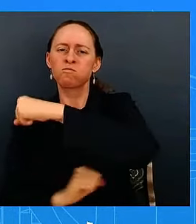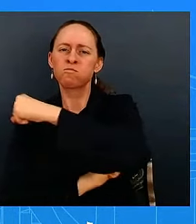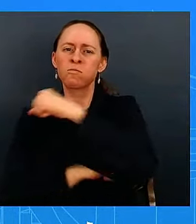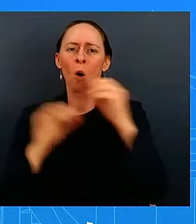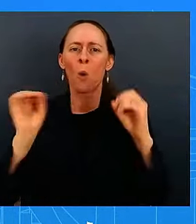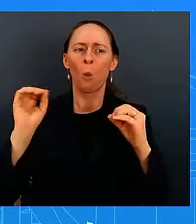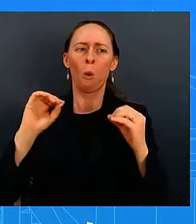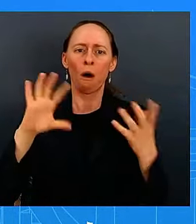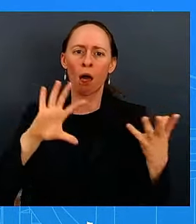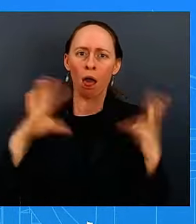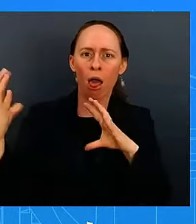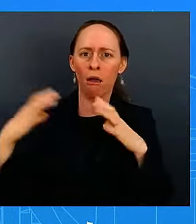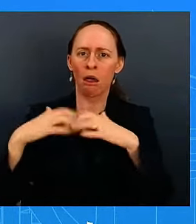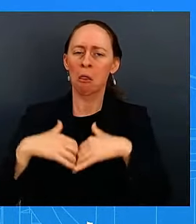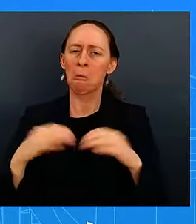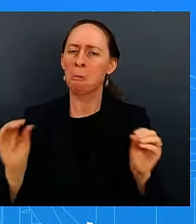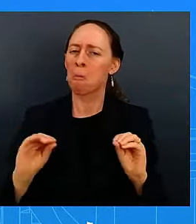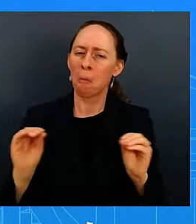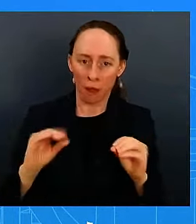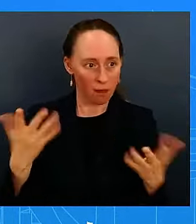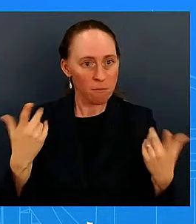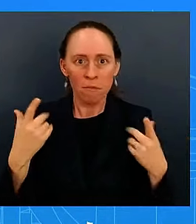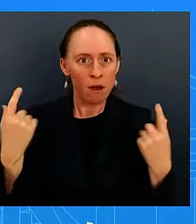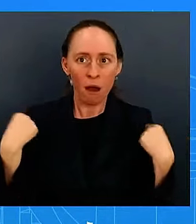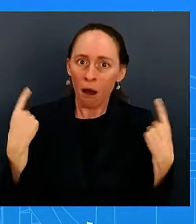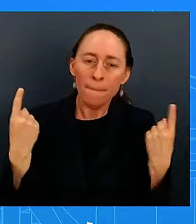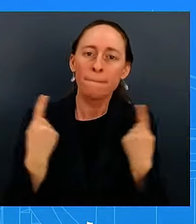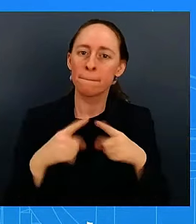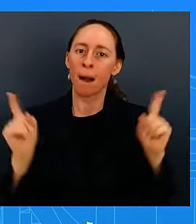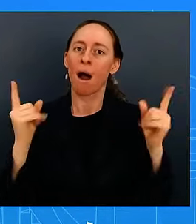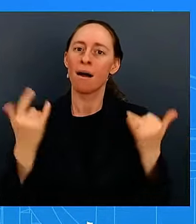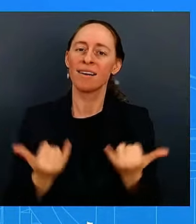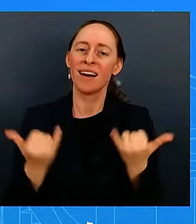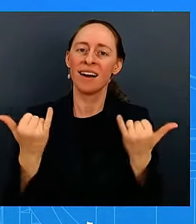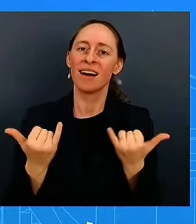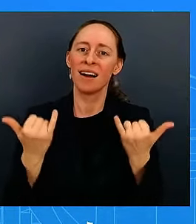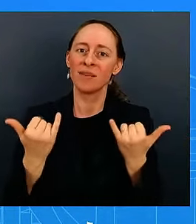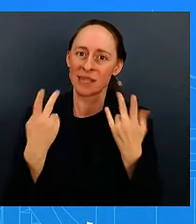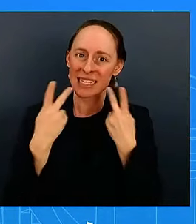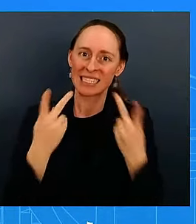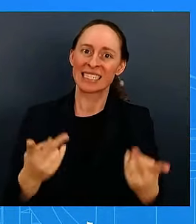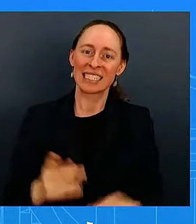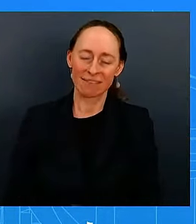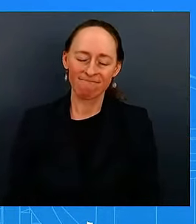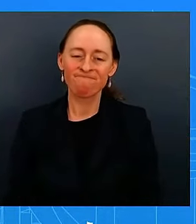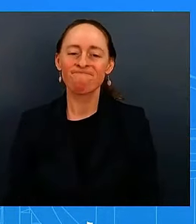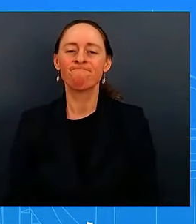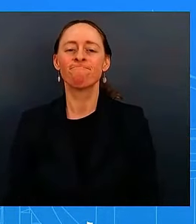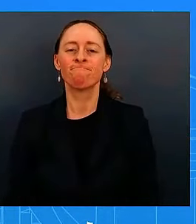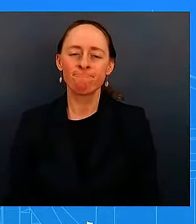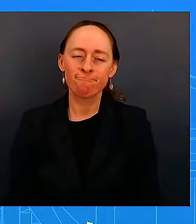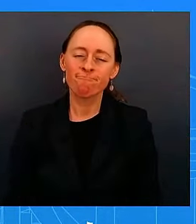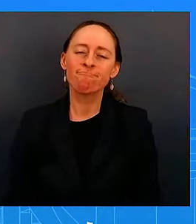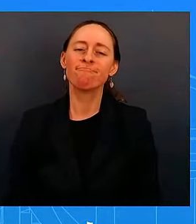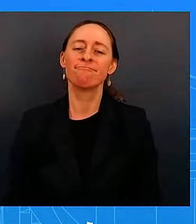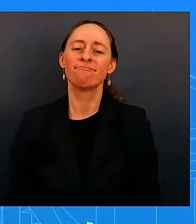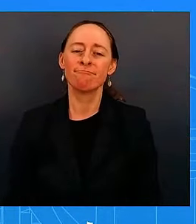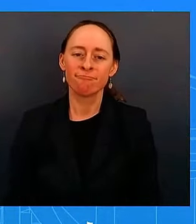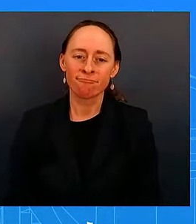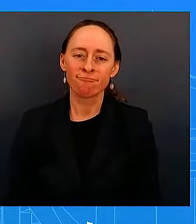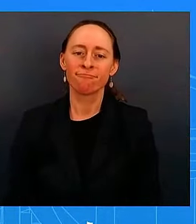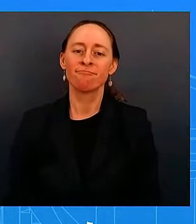making an own goal kick in that economy is uh not only a bad idea it's it's